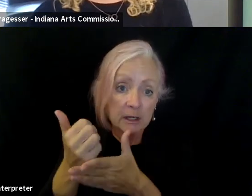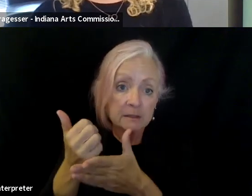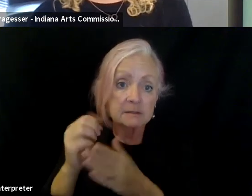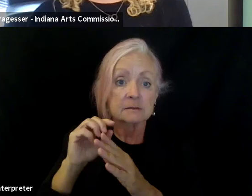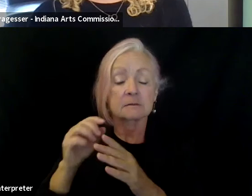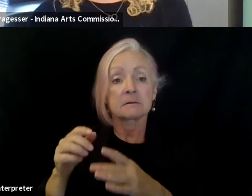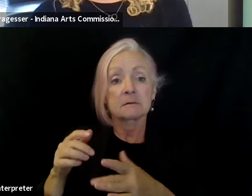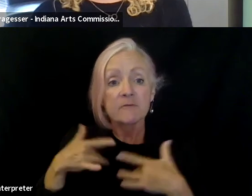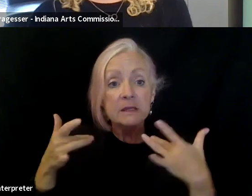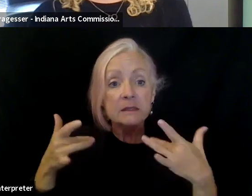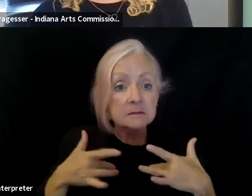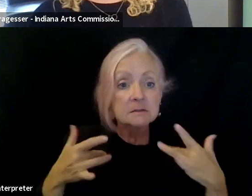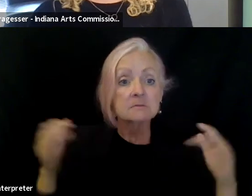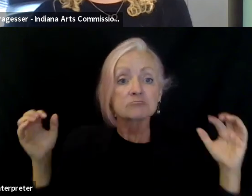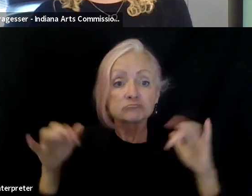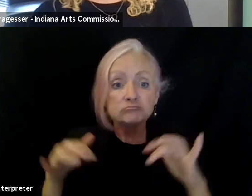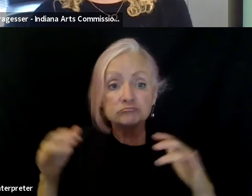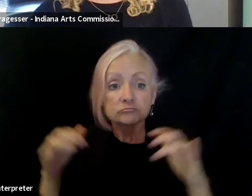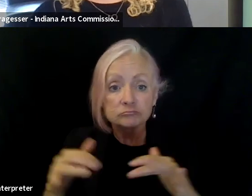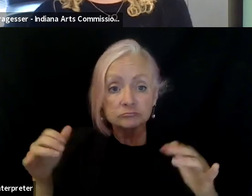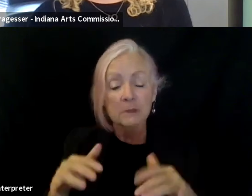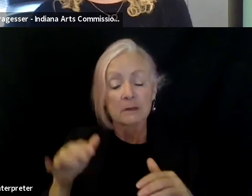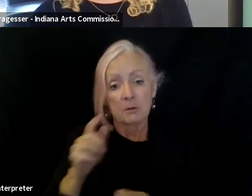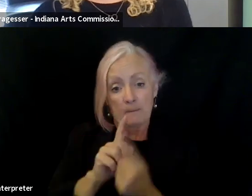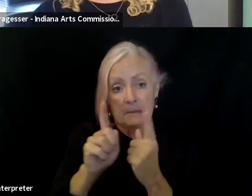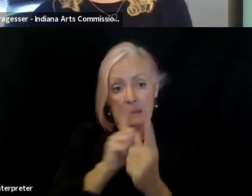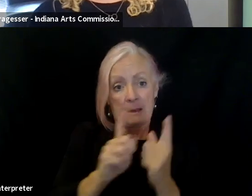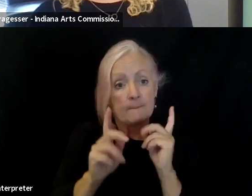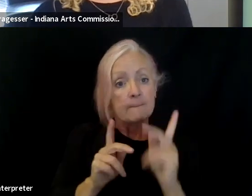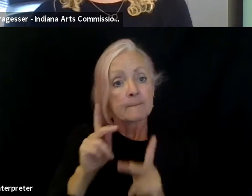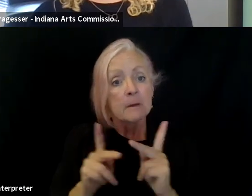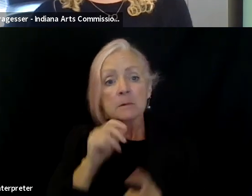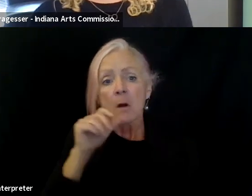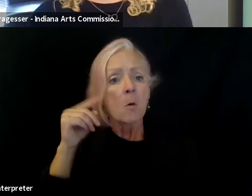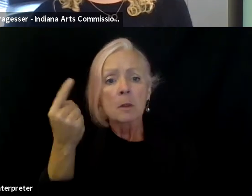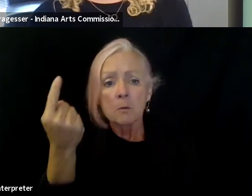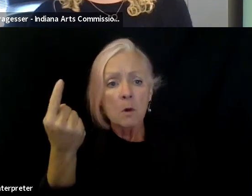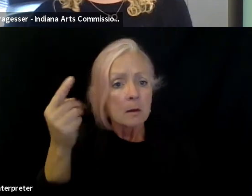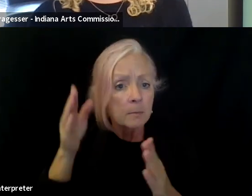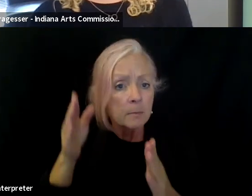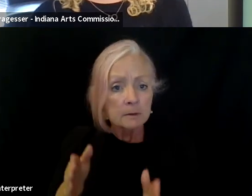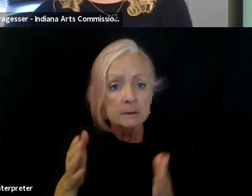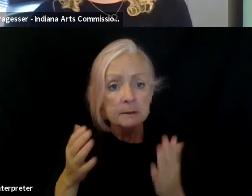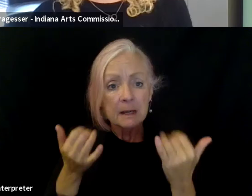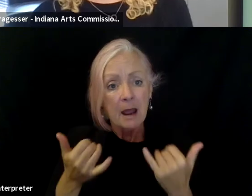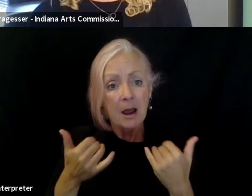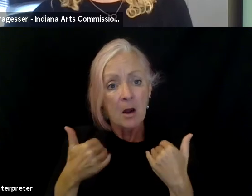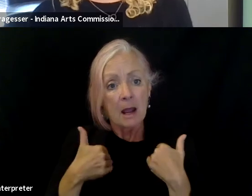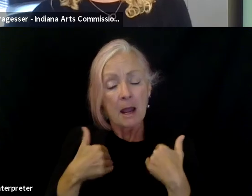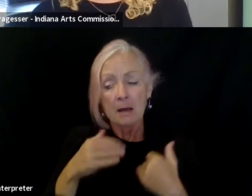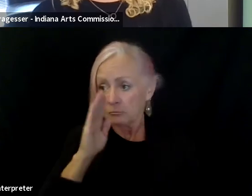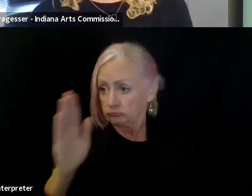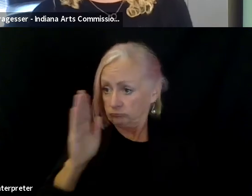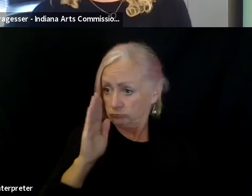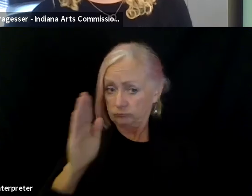that's how you get to know a lot of the people, and, and so it's not just one person anymore, but actually now you have a direct contact with that